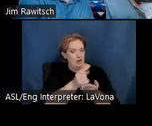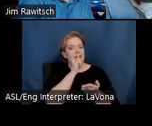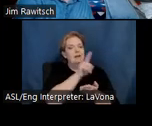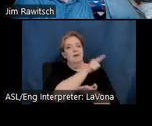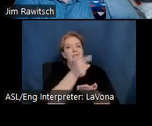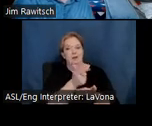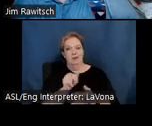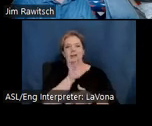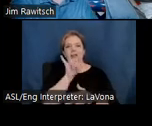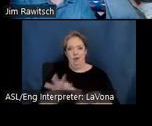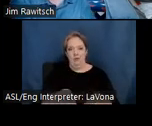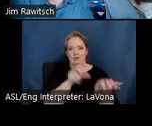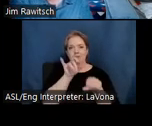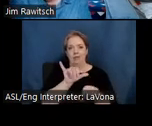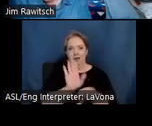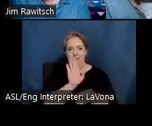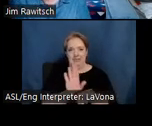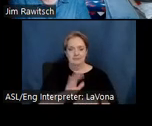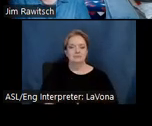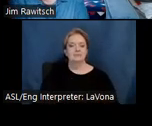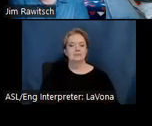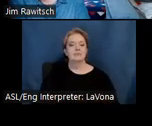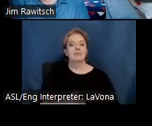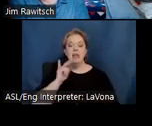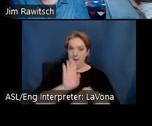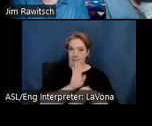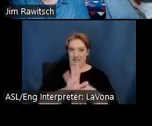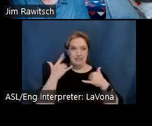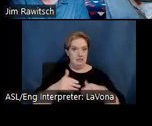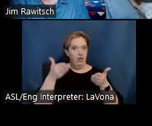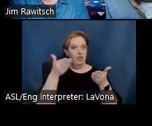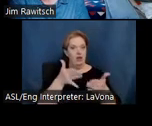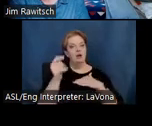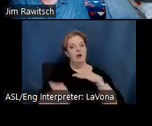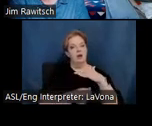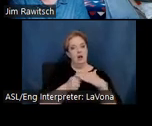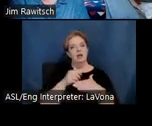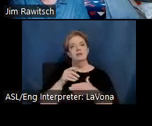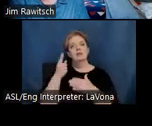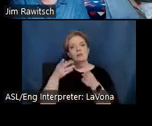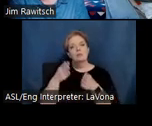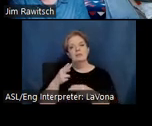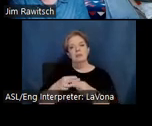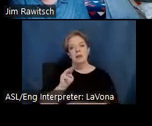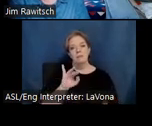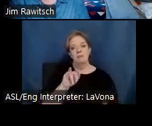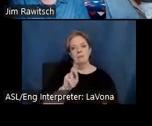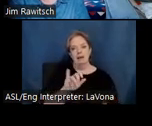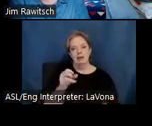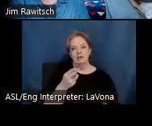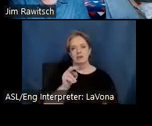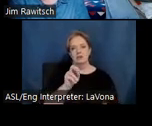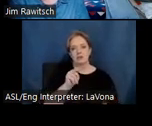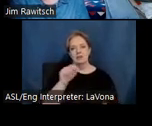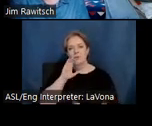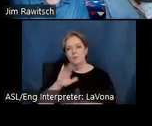The Sam Malouf woodworker business still operates at the site, now under the ownership of Mike Johnson and his wife Joanne. Mike joined